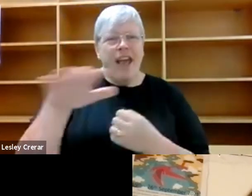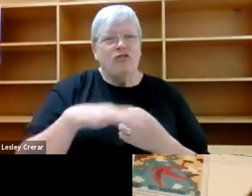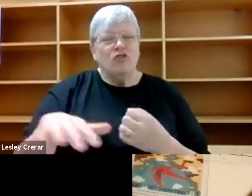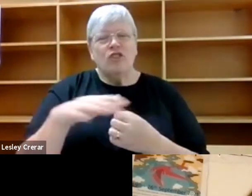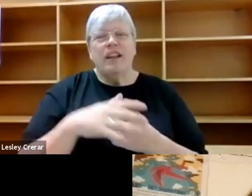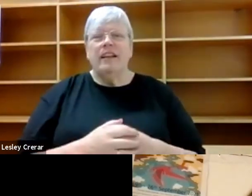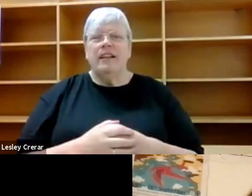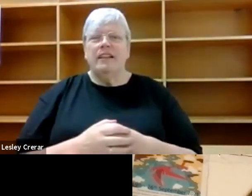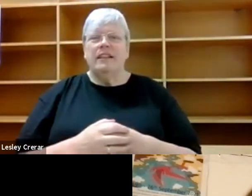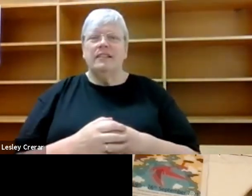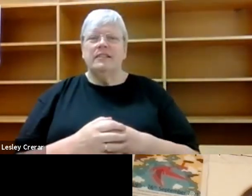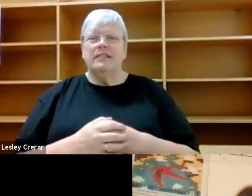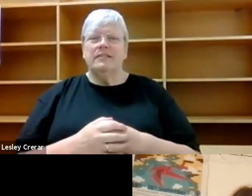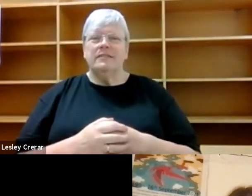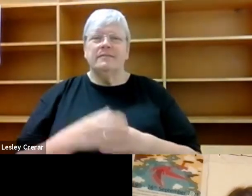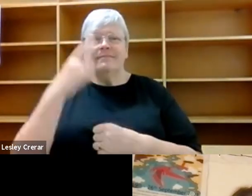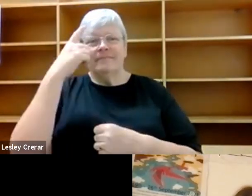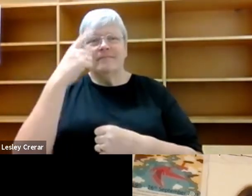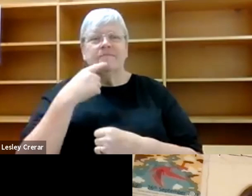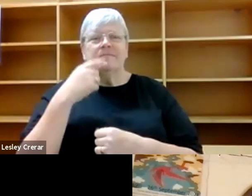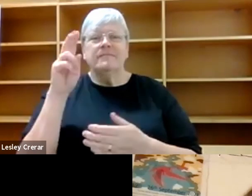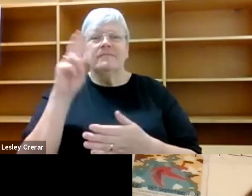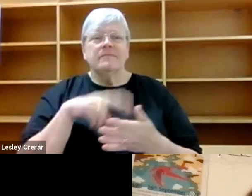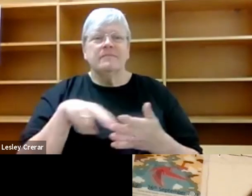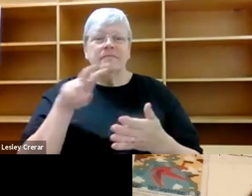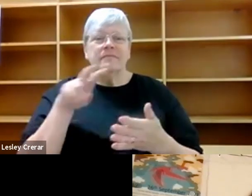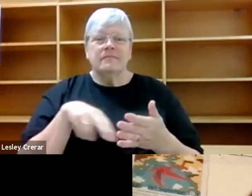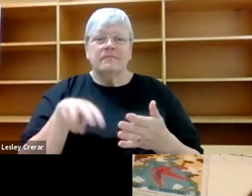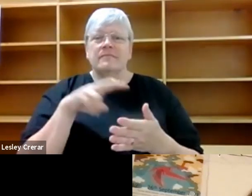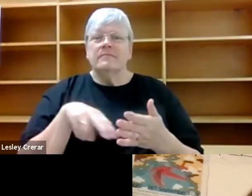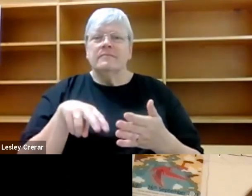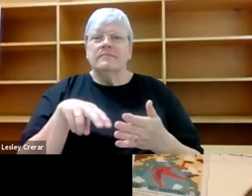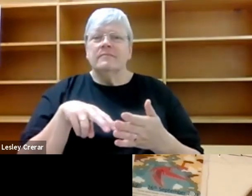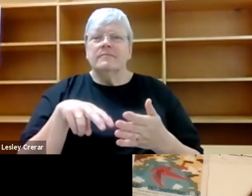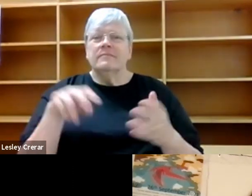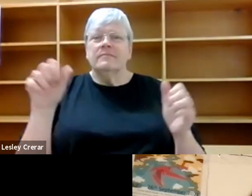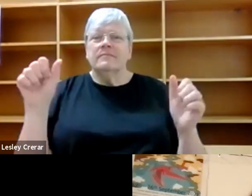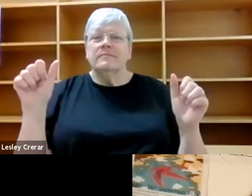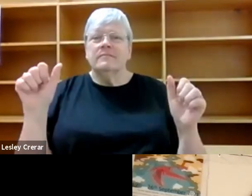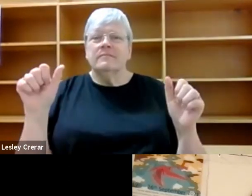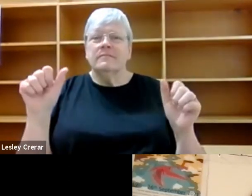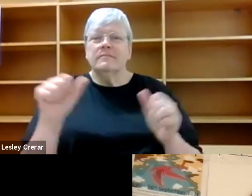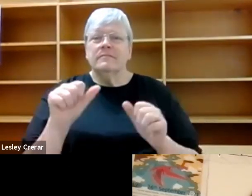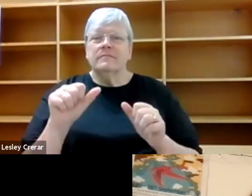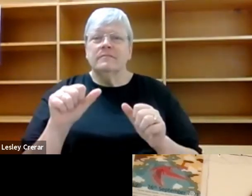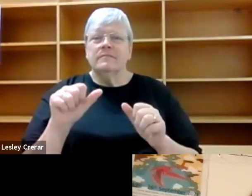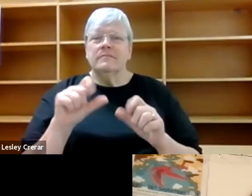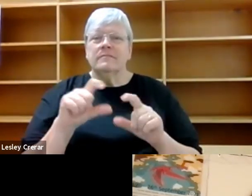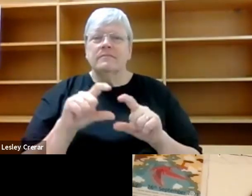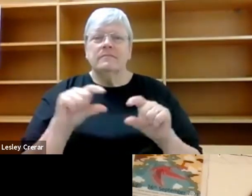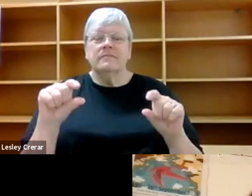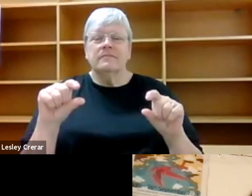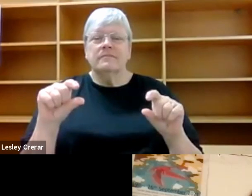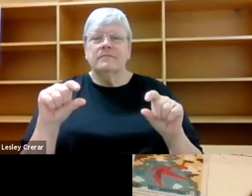I thought I'd just read, well, so briefly read that line. I moved from the human